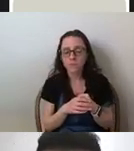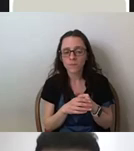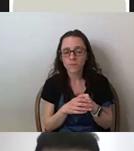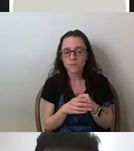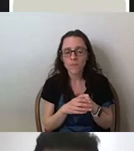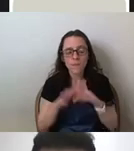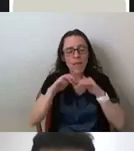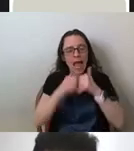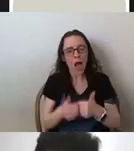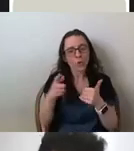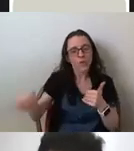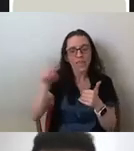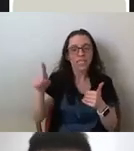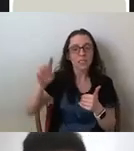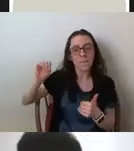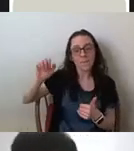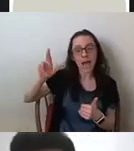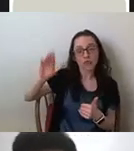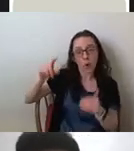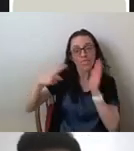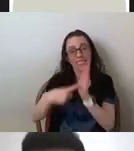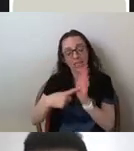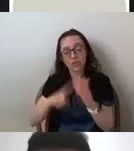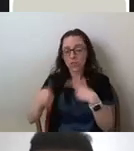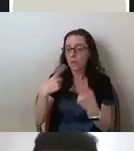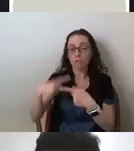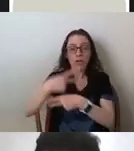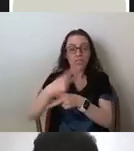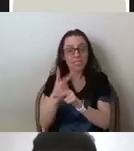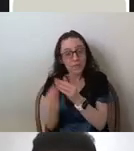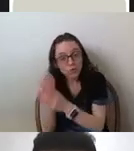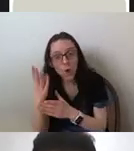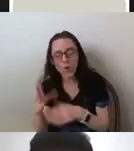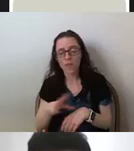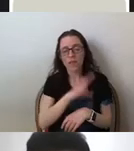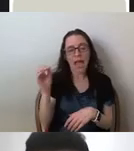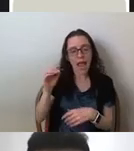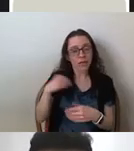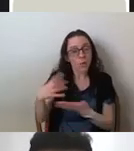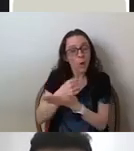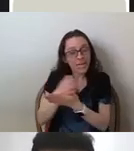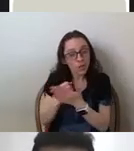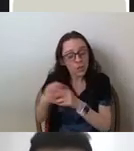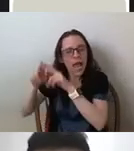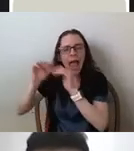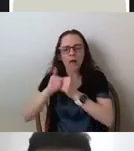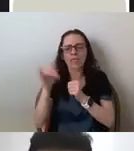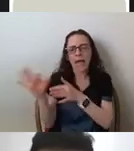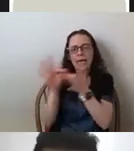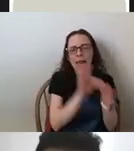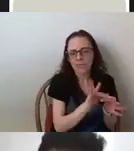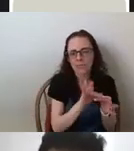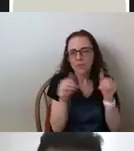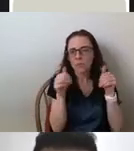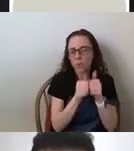macro indicators of declining productivity growth, lack of business dynamism and stagnant real wages, um, connected to, to this,